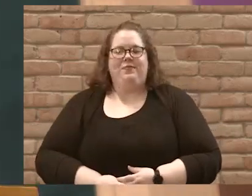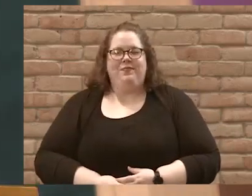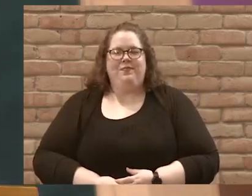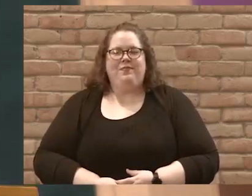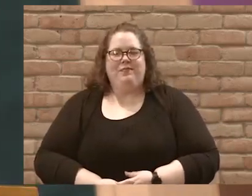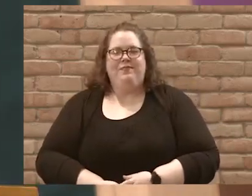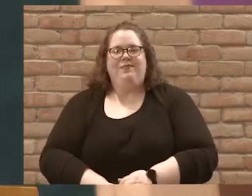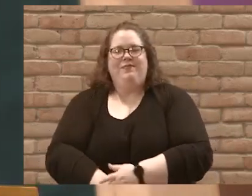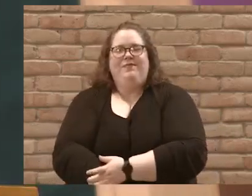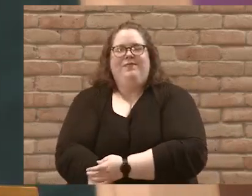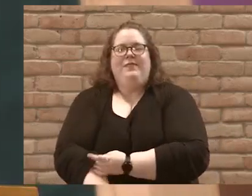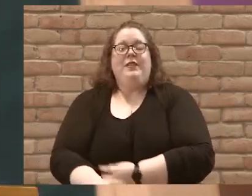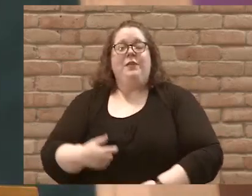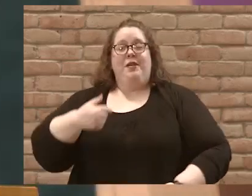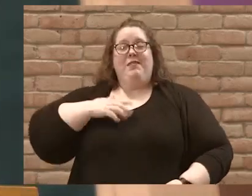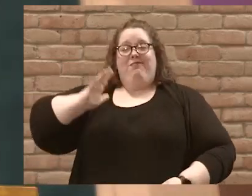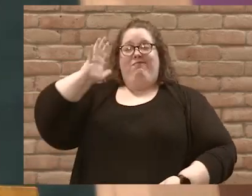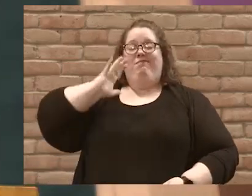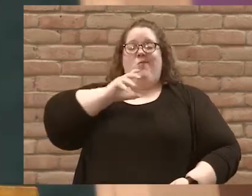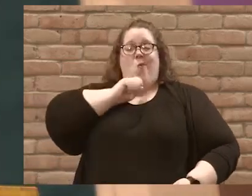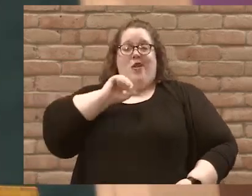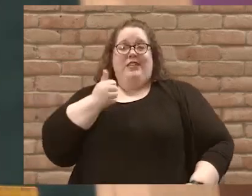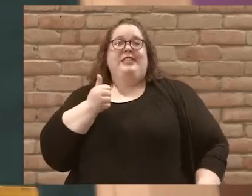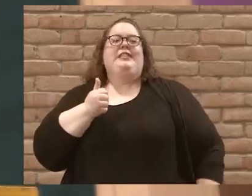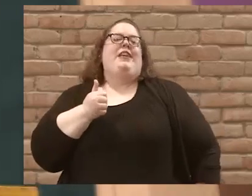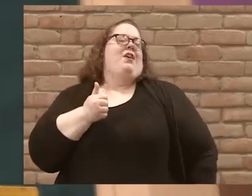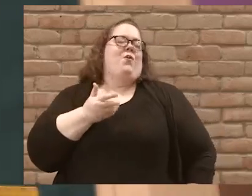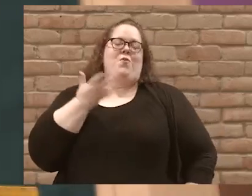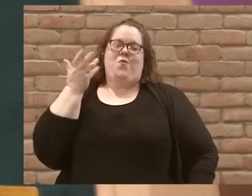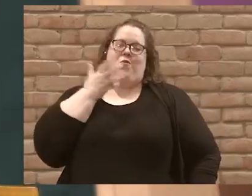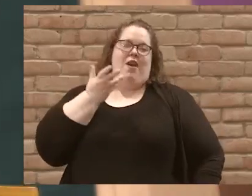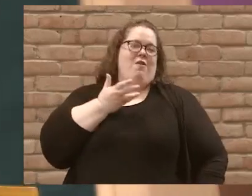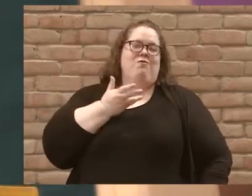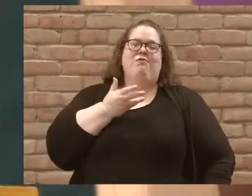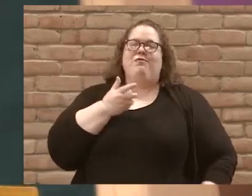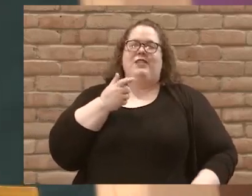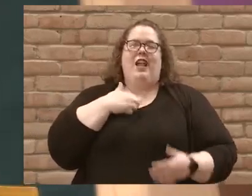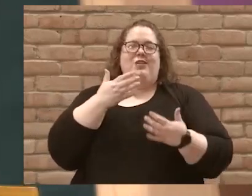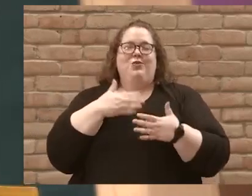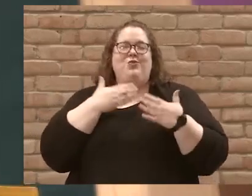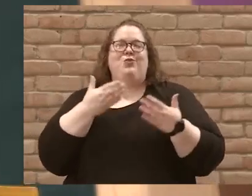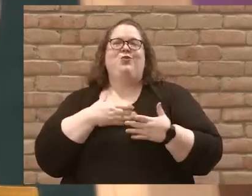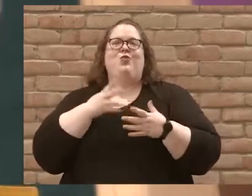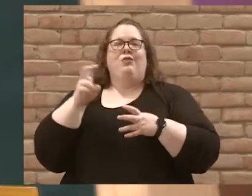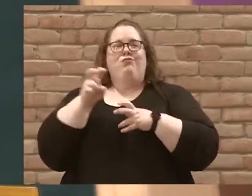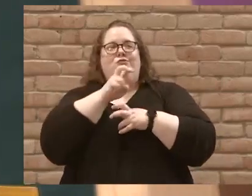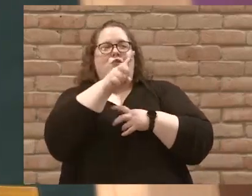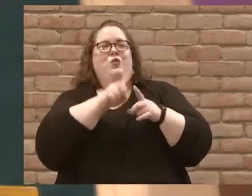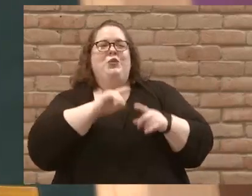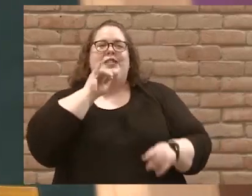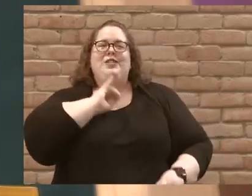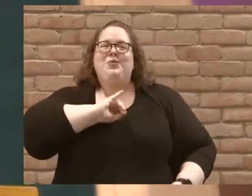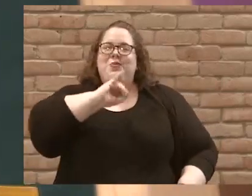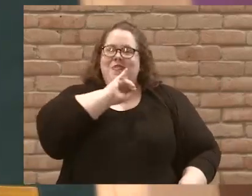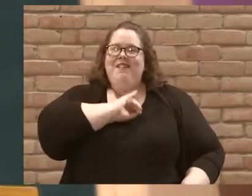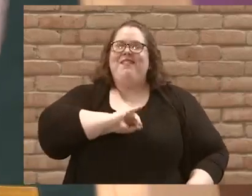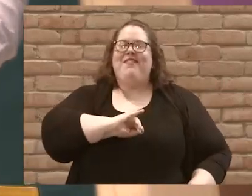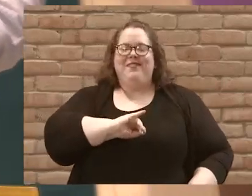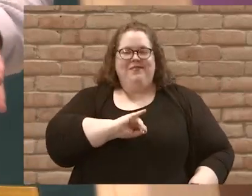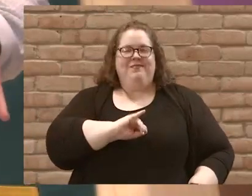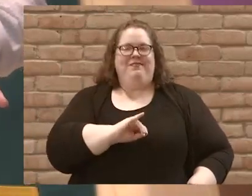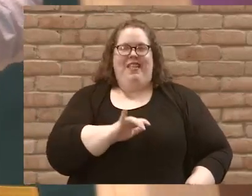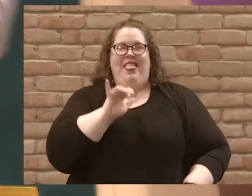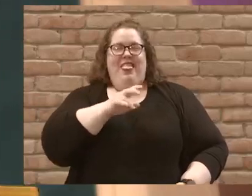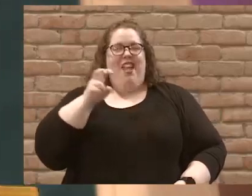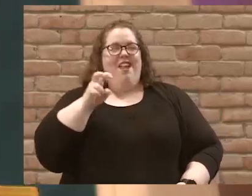Well, as a 10-year-old, I had the privilege and joy of traveling to Israel. And it was so